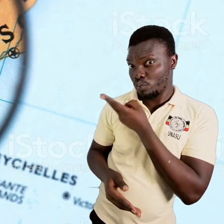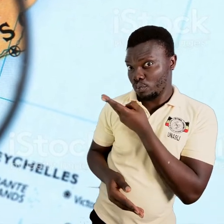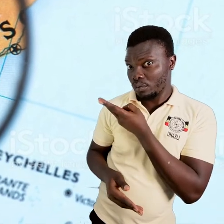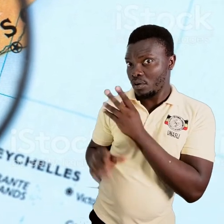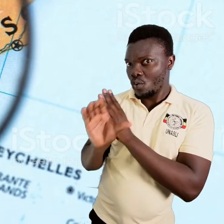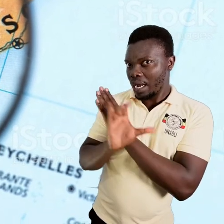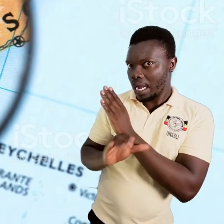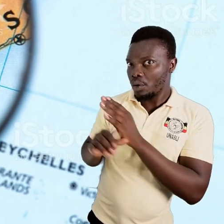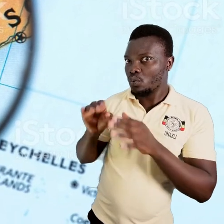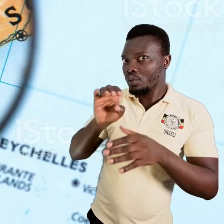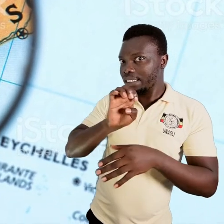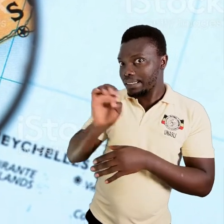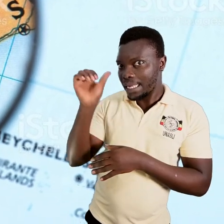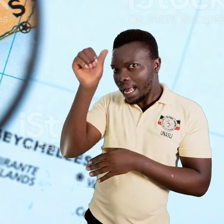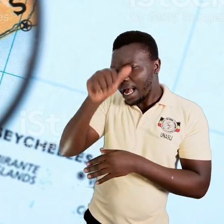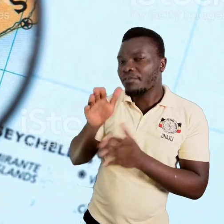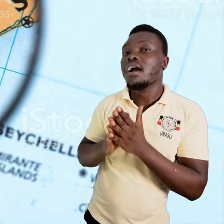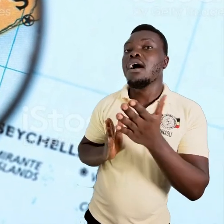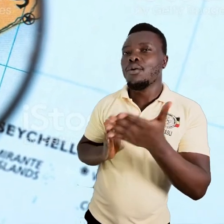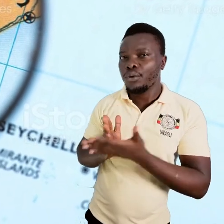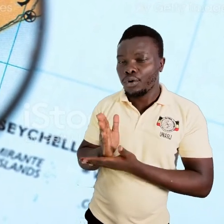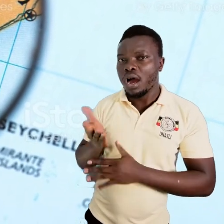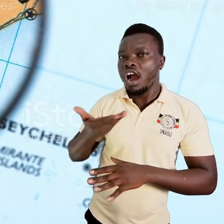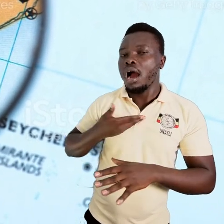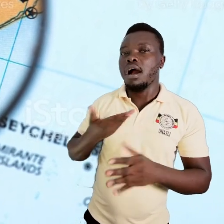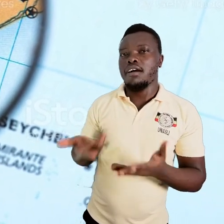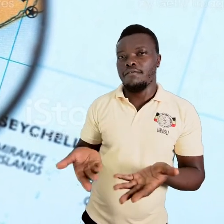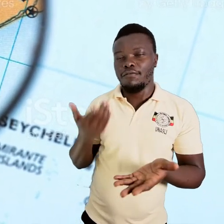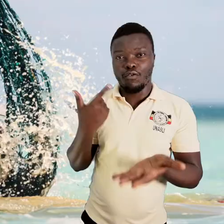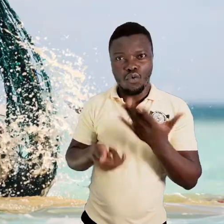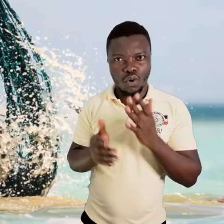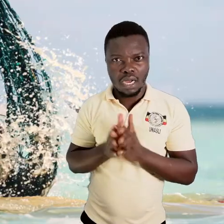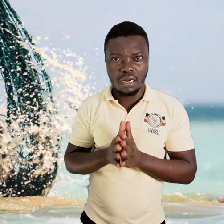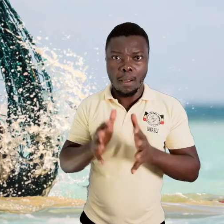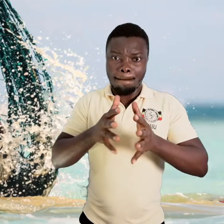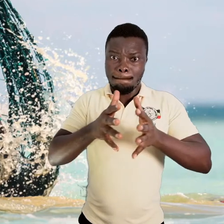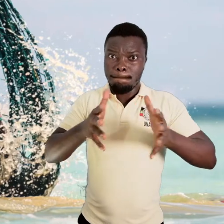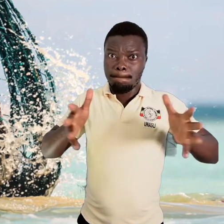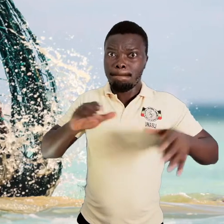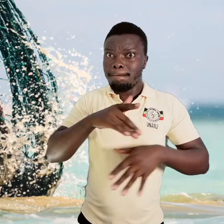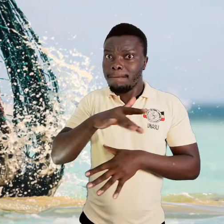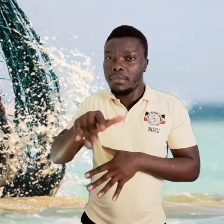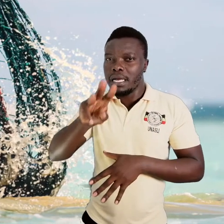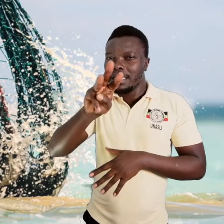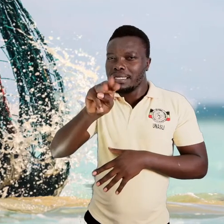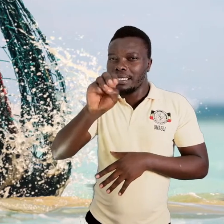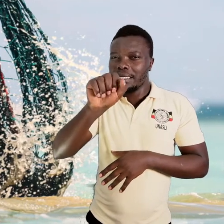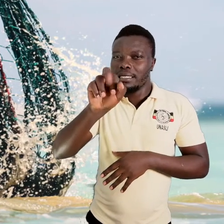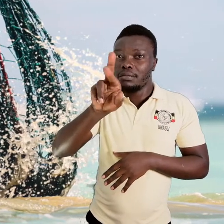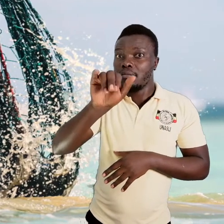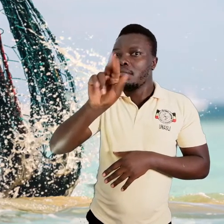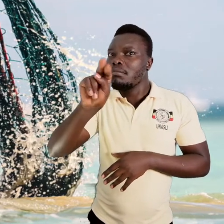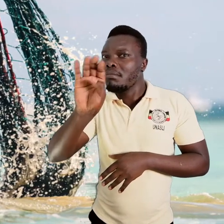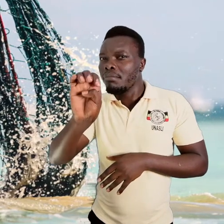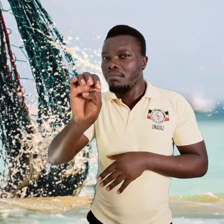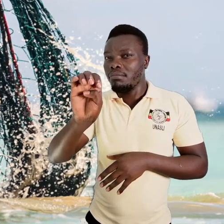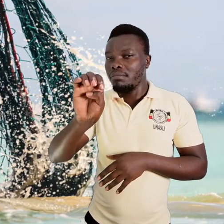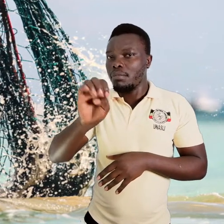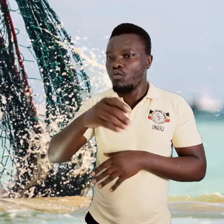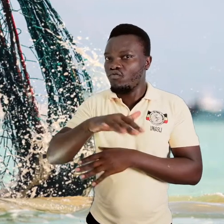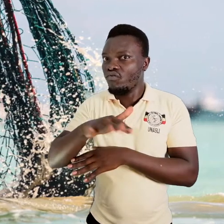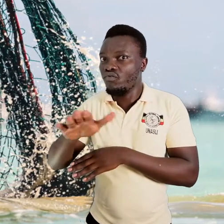East Africa that actually have got what we refer to as the marine fishing grounds.